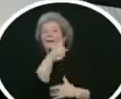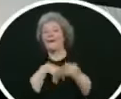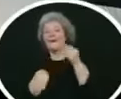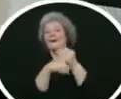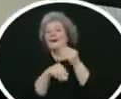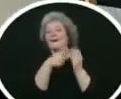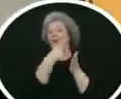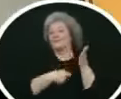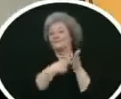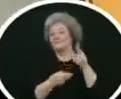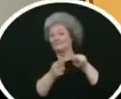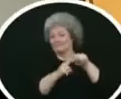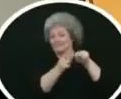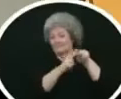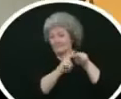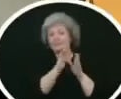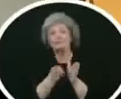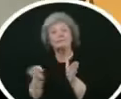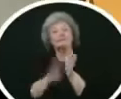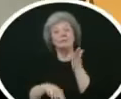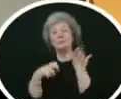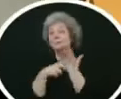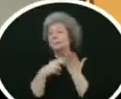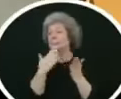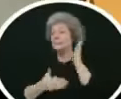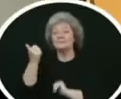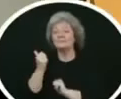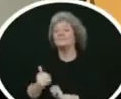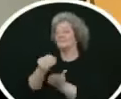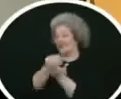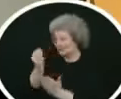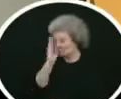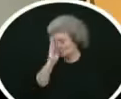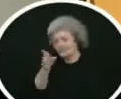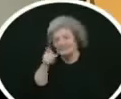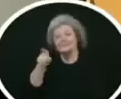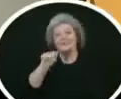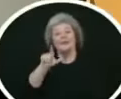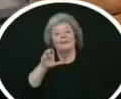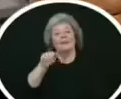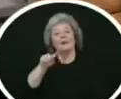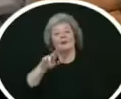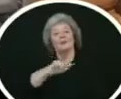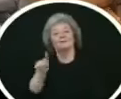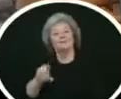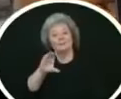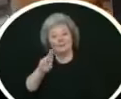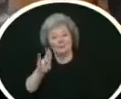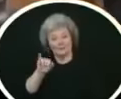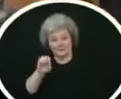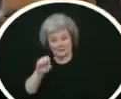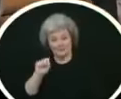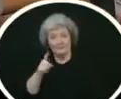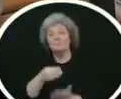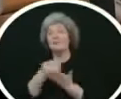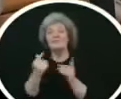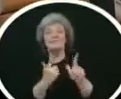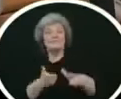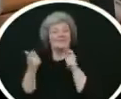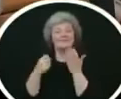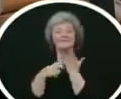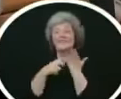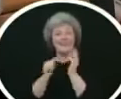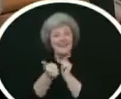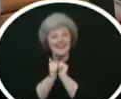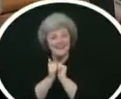is that your most inexpensive tickets are available directly from alcatraz cruises other tour companies do sell tickets for